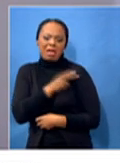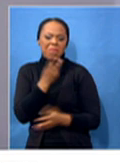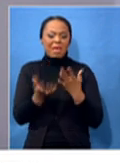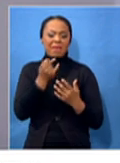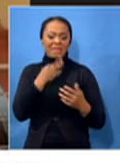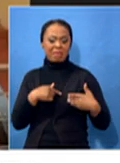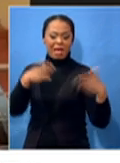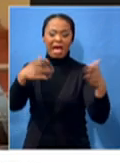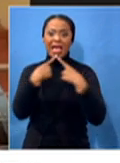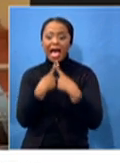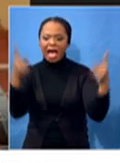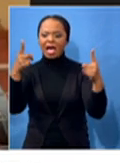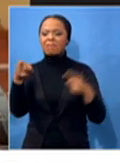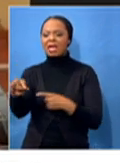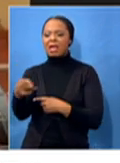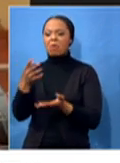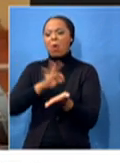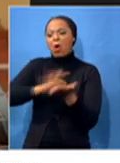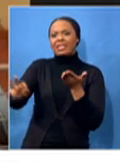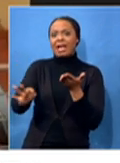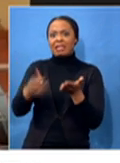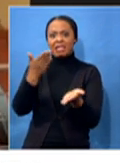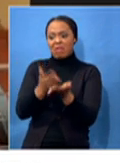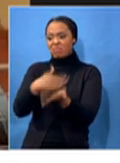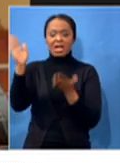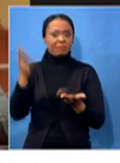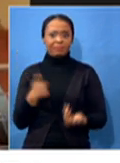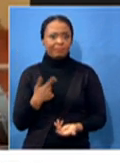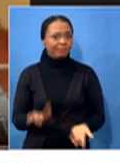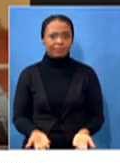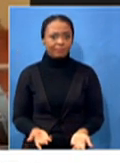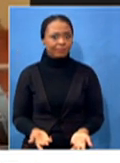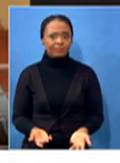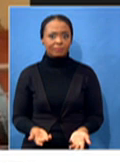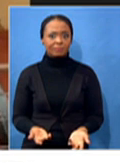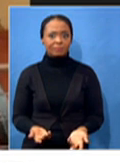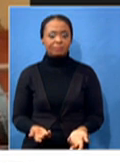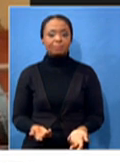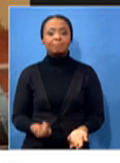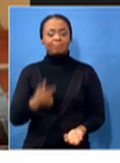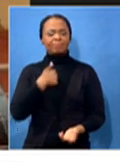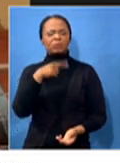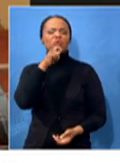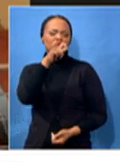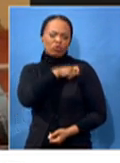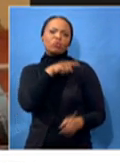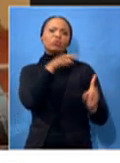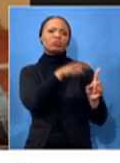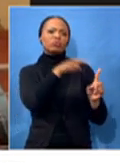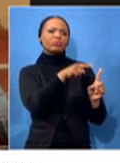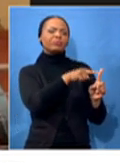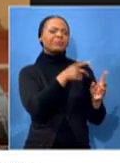You are 100% into that because I look at my journey and then I